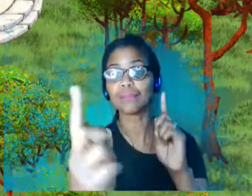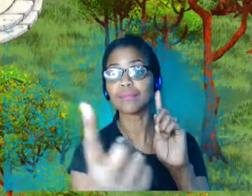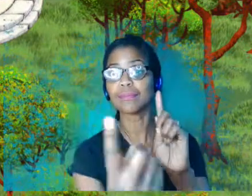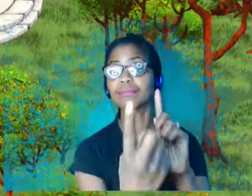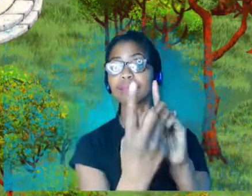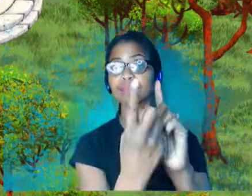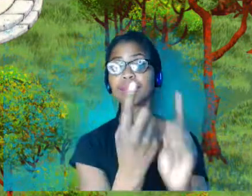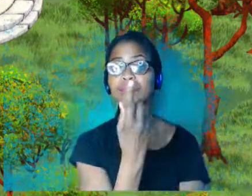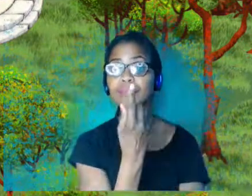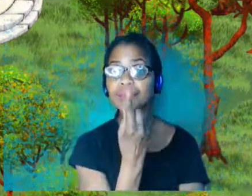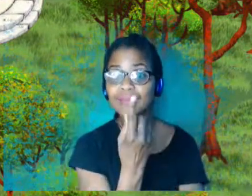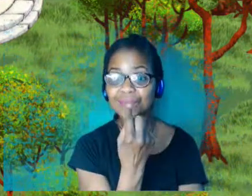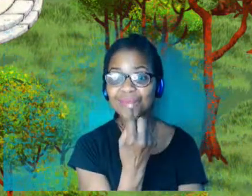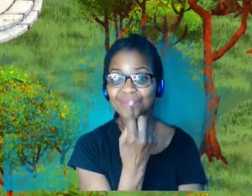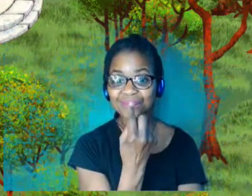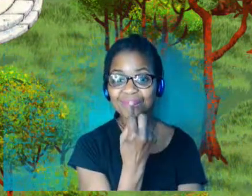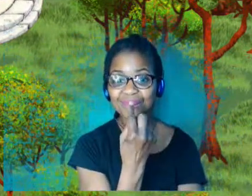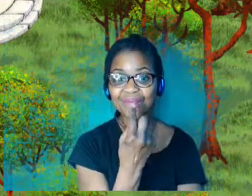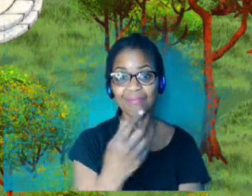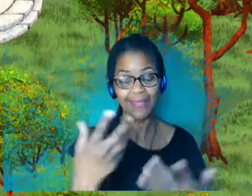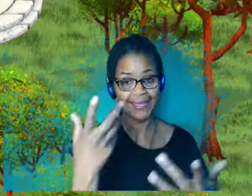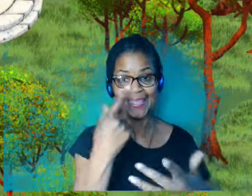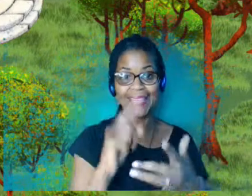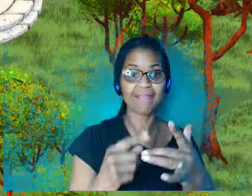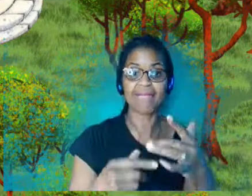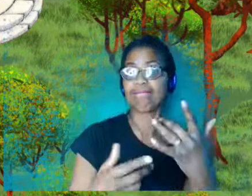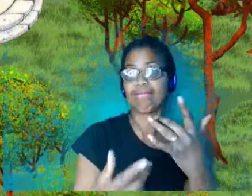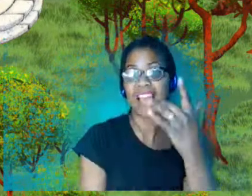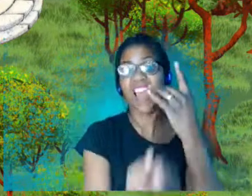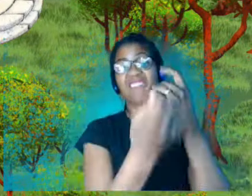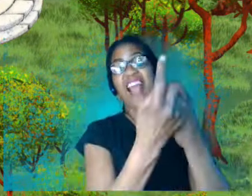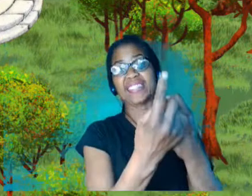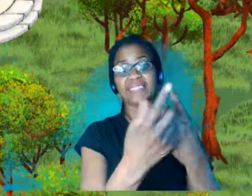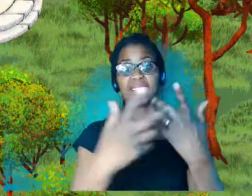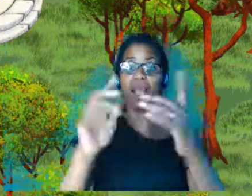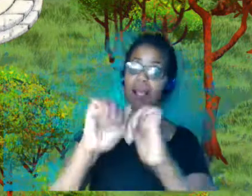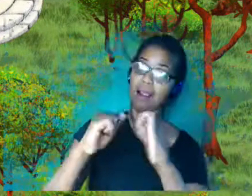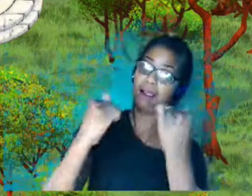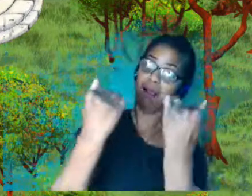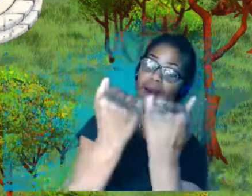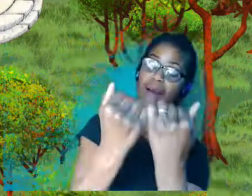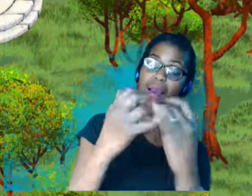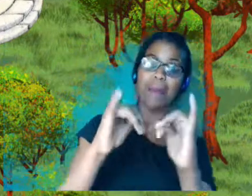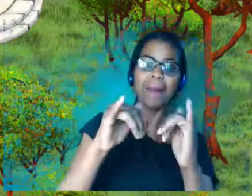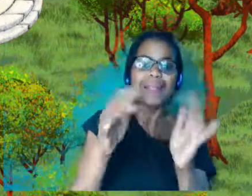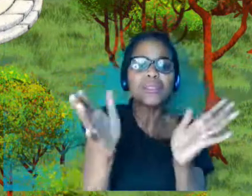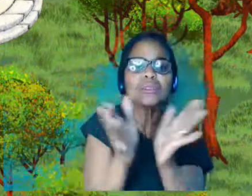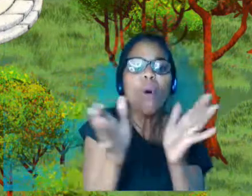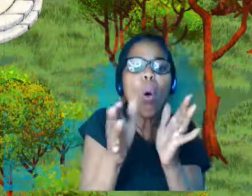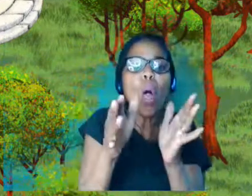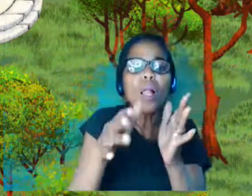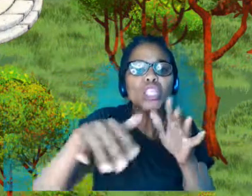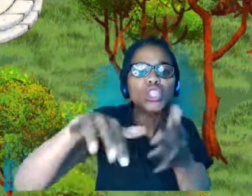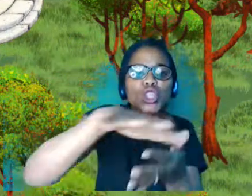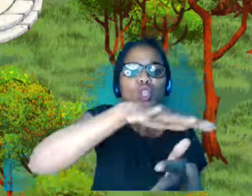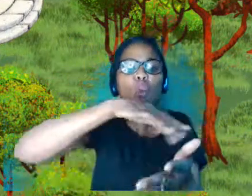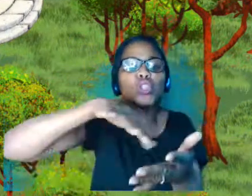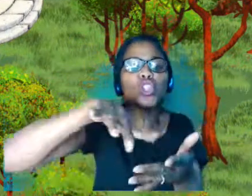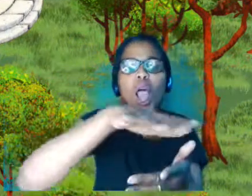Anything in an event, in a gathering, possibly a small social setting, or even in a large